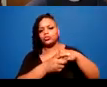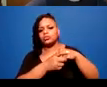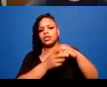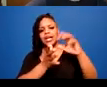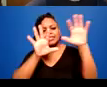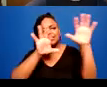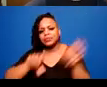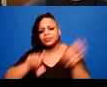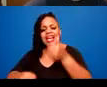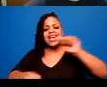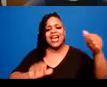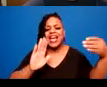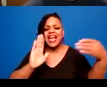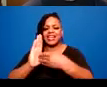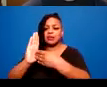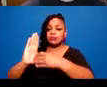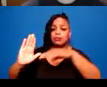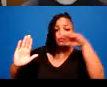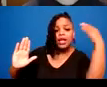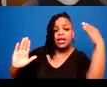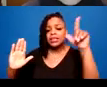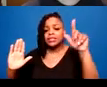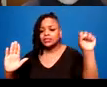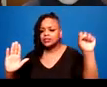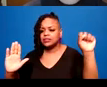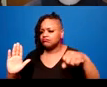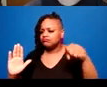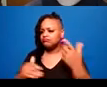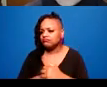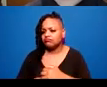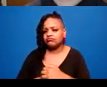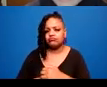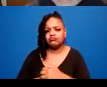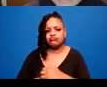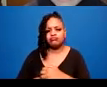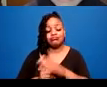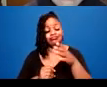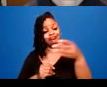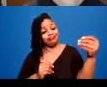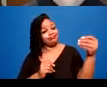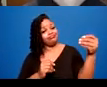strategies. As was discussed by Kibler earlier.